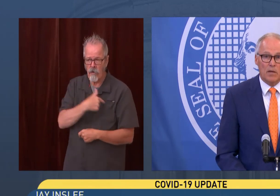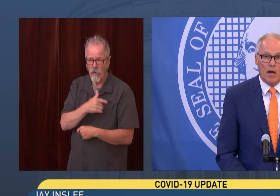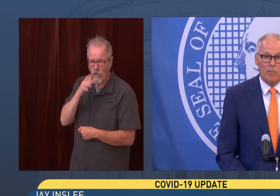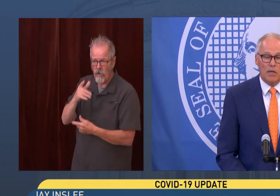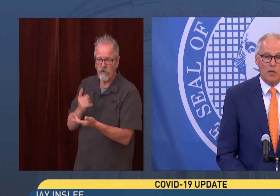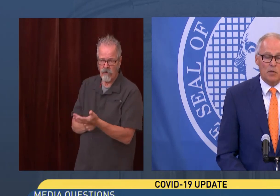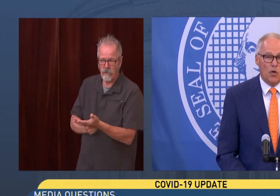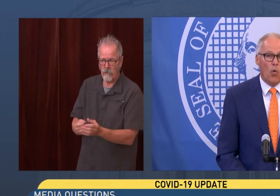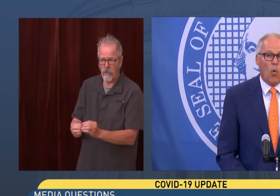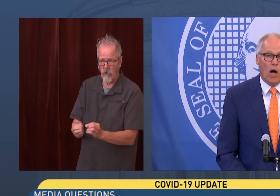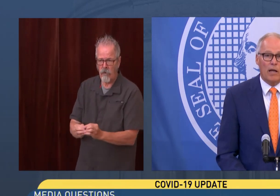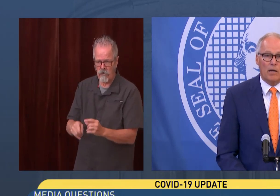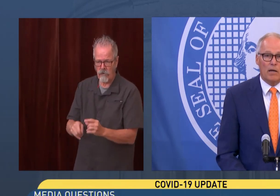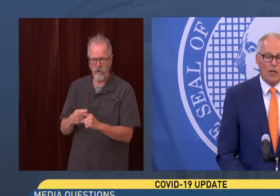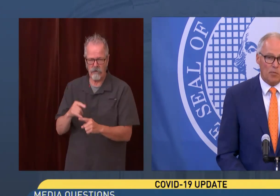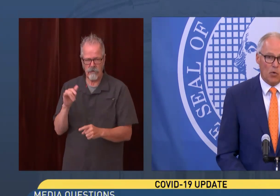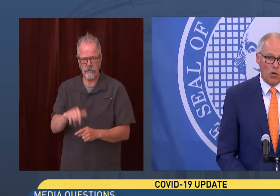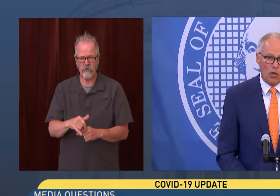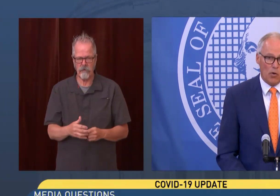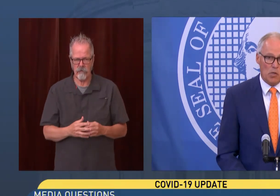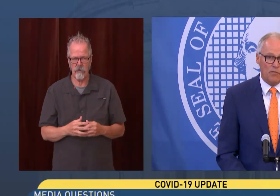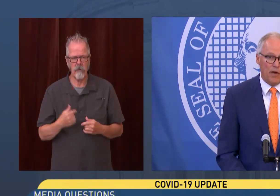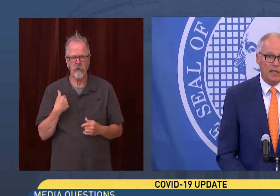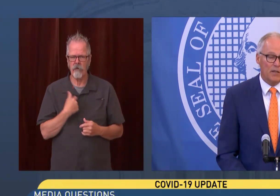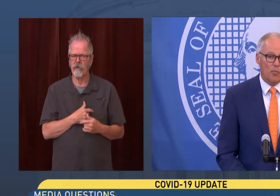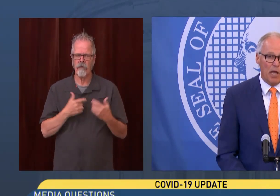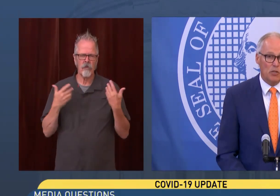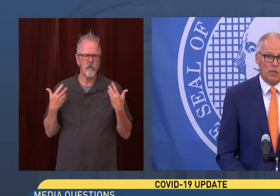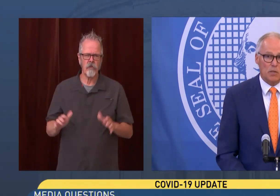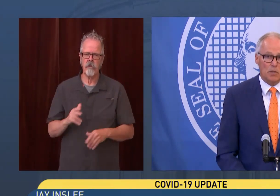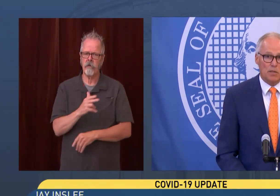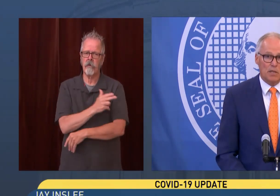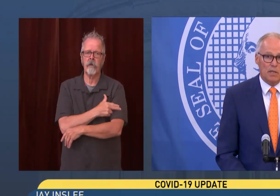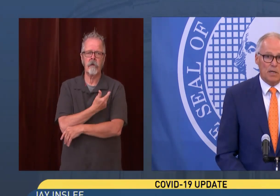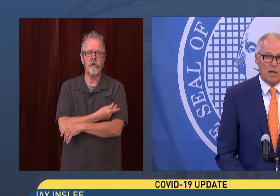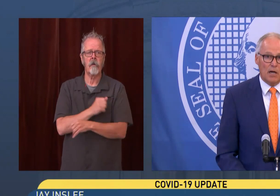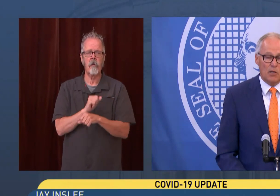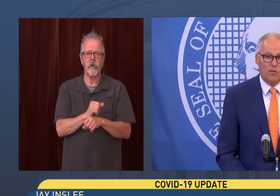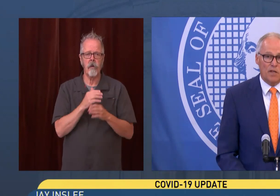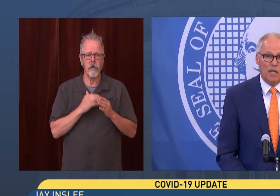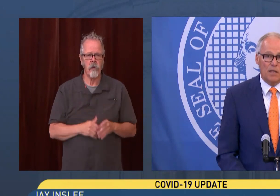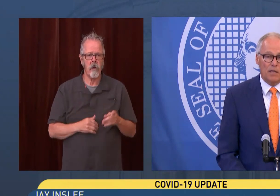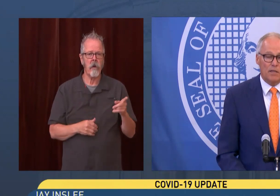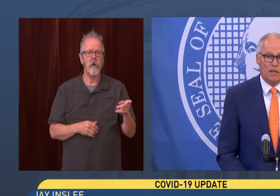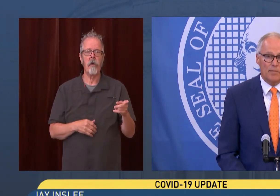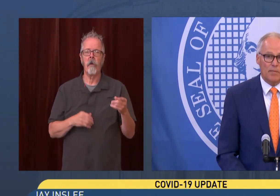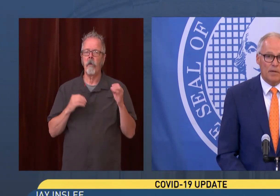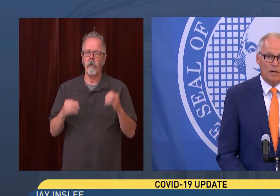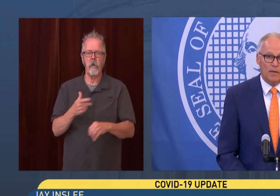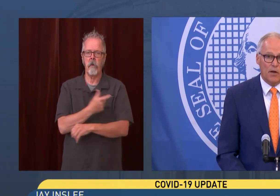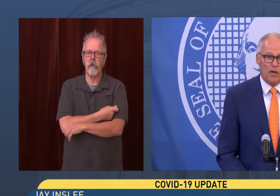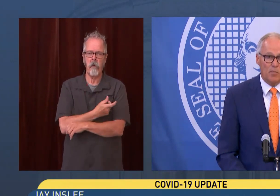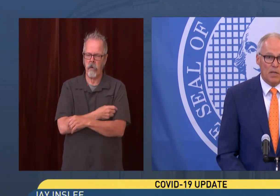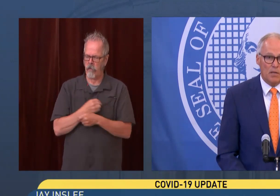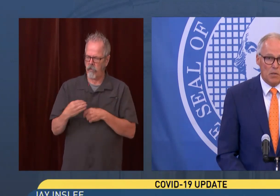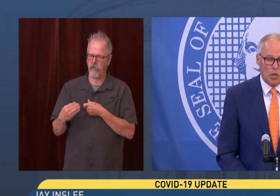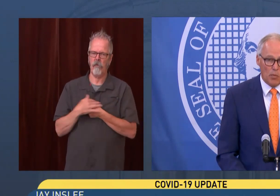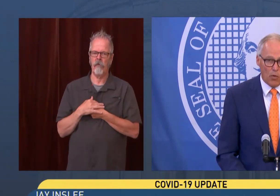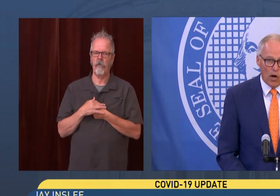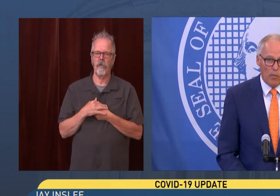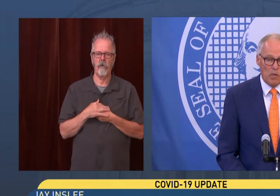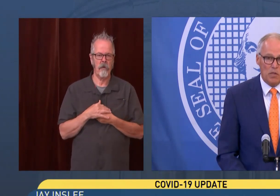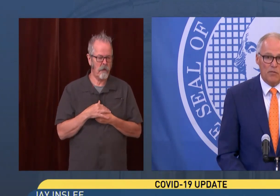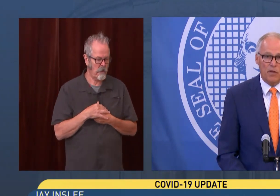uh, because we don't want hospital workers infecting their patients. Uh, you've seen that, uh, uh, there has been